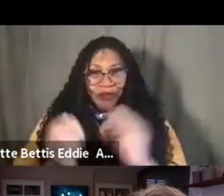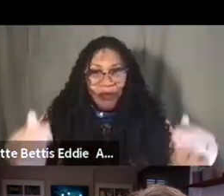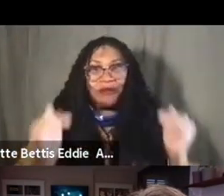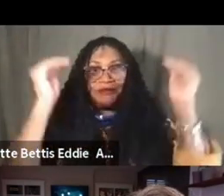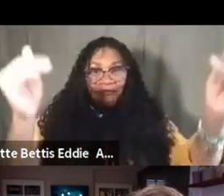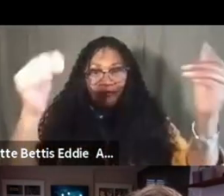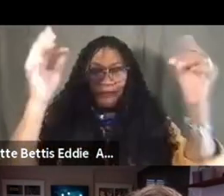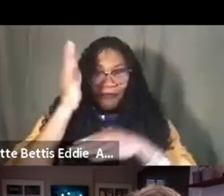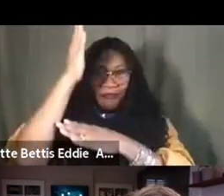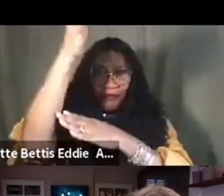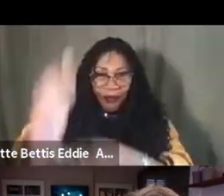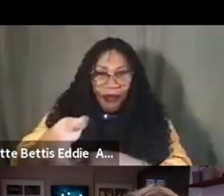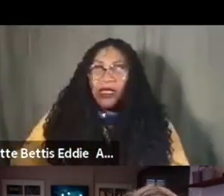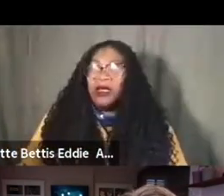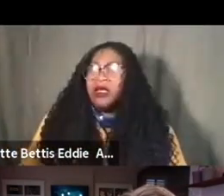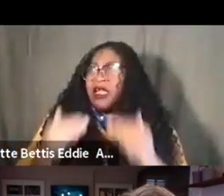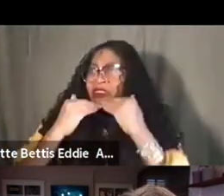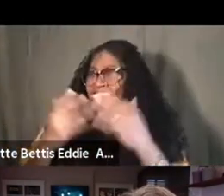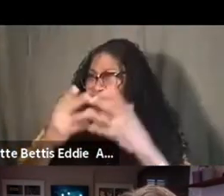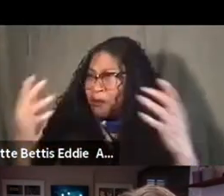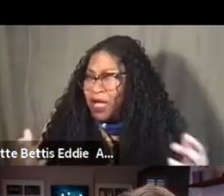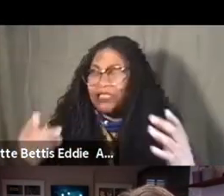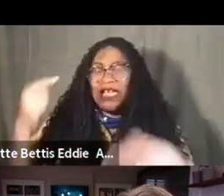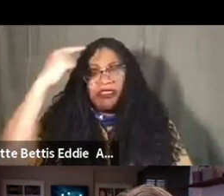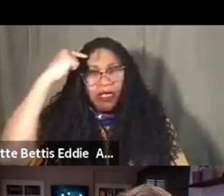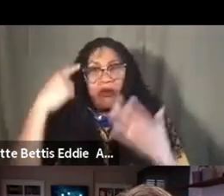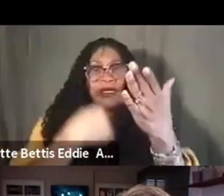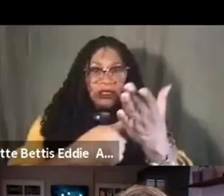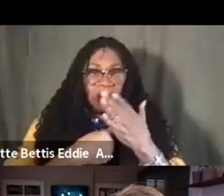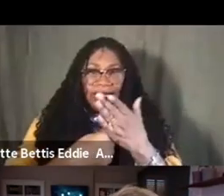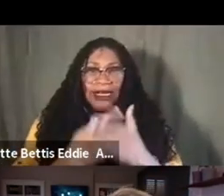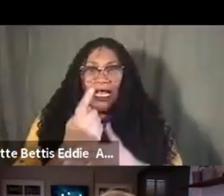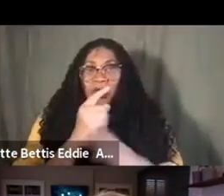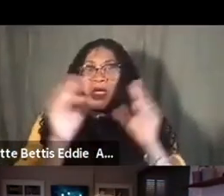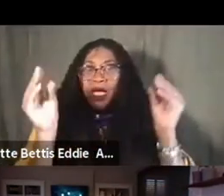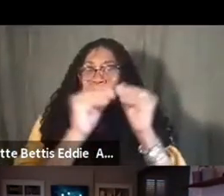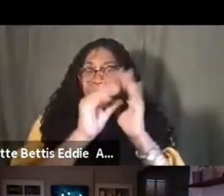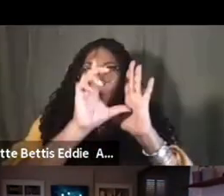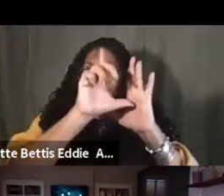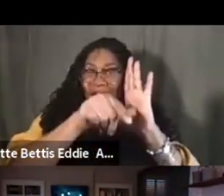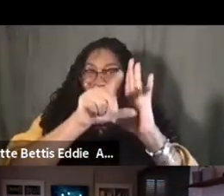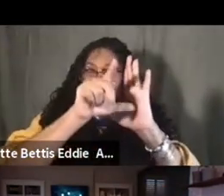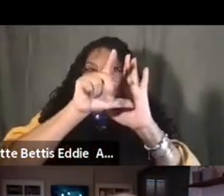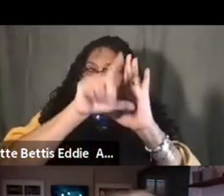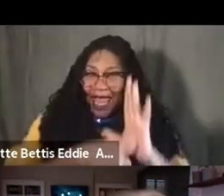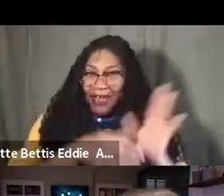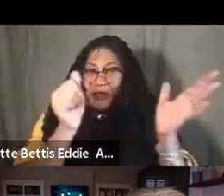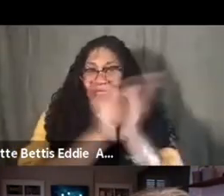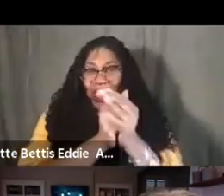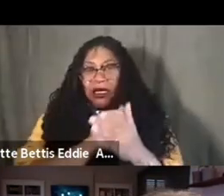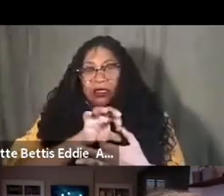Thank you so much for that. And I think we'll be talking a little bit more, um, later on about, right, having that intimate